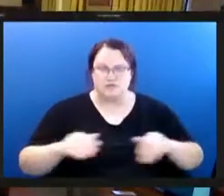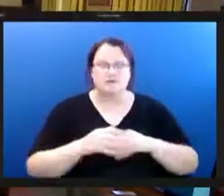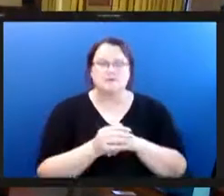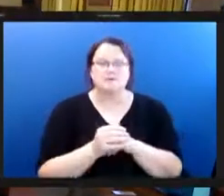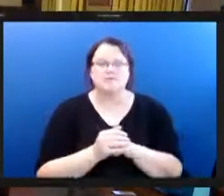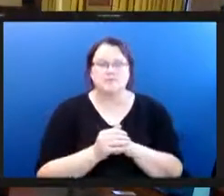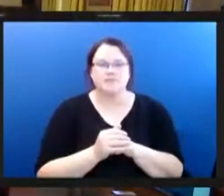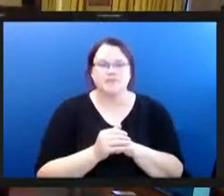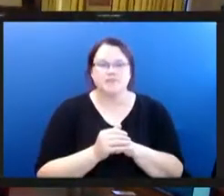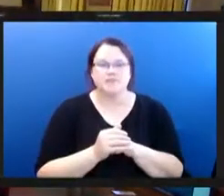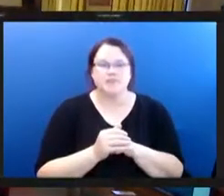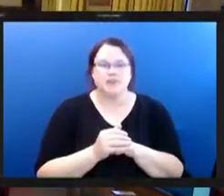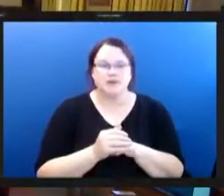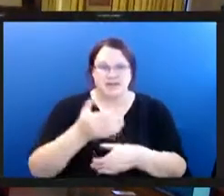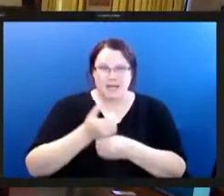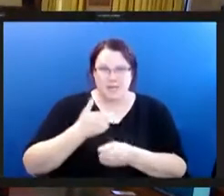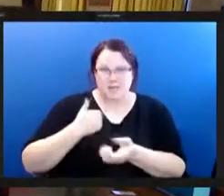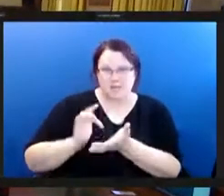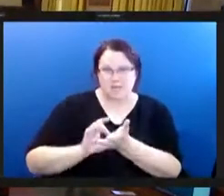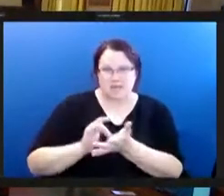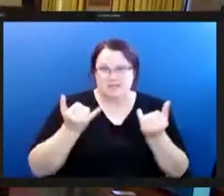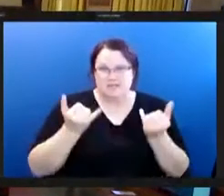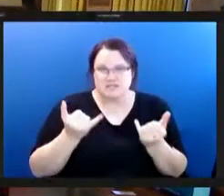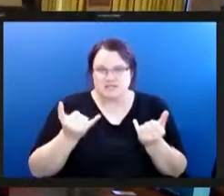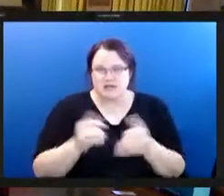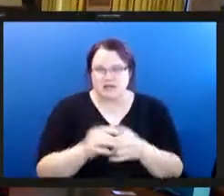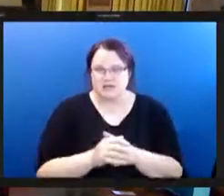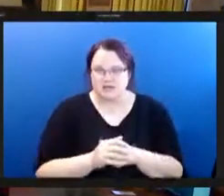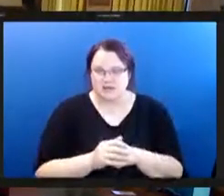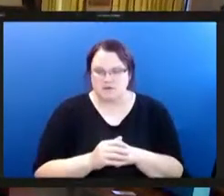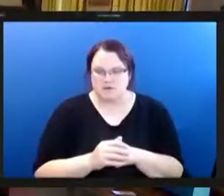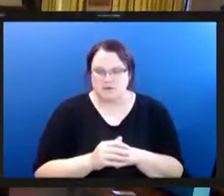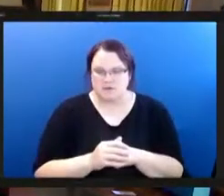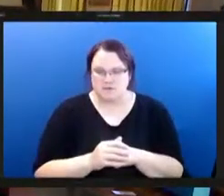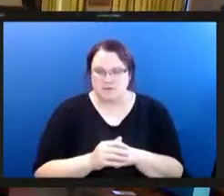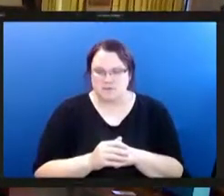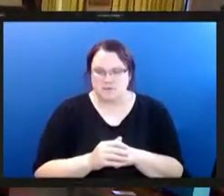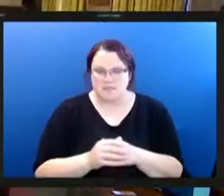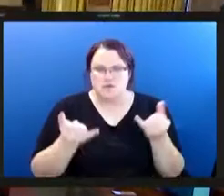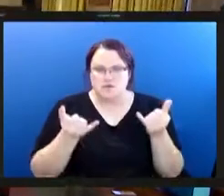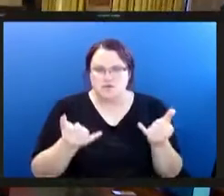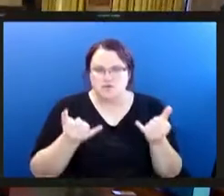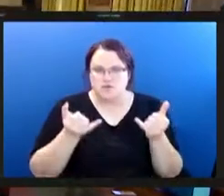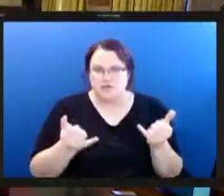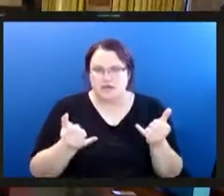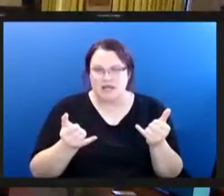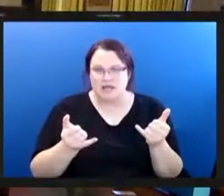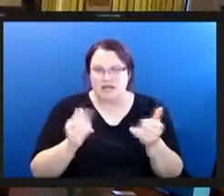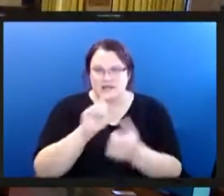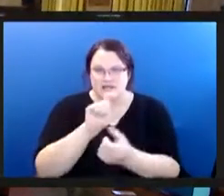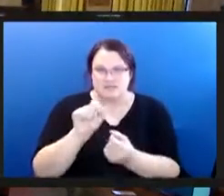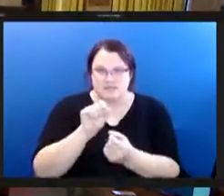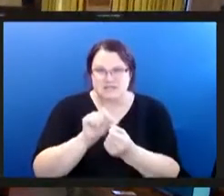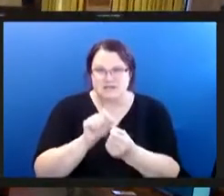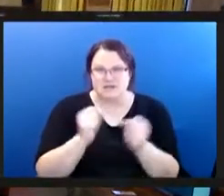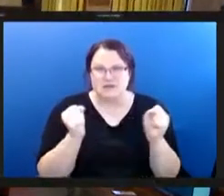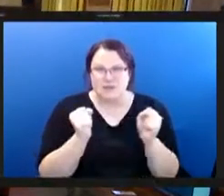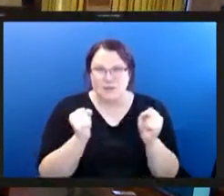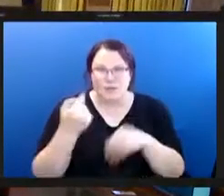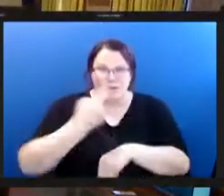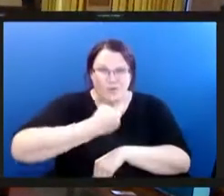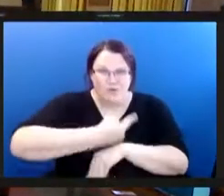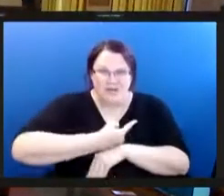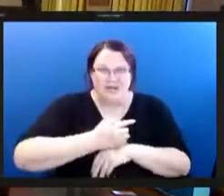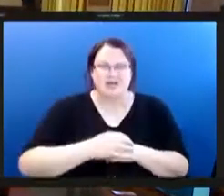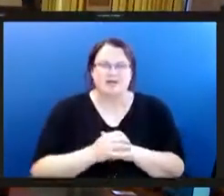medicine today do i pay my heating bill and as we know today is the upper territory code it's cold or is